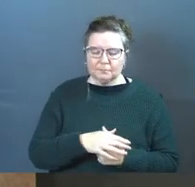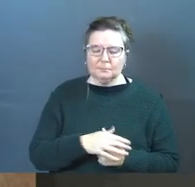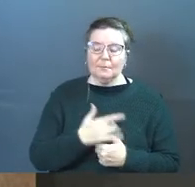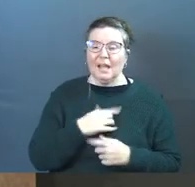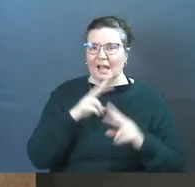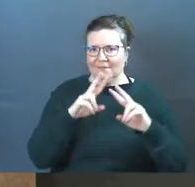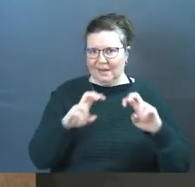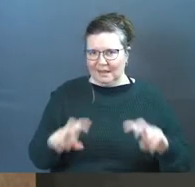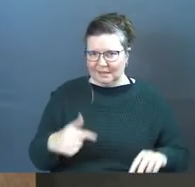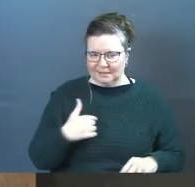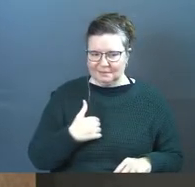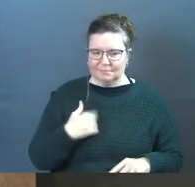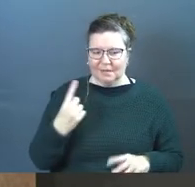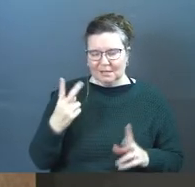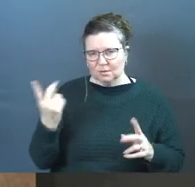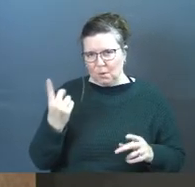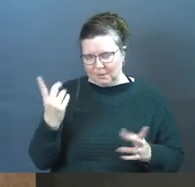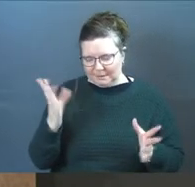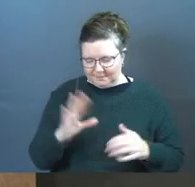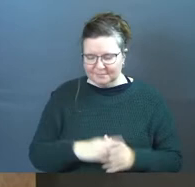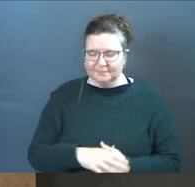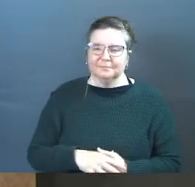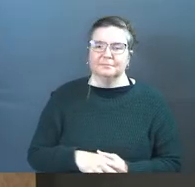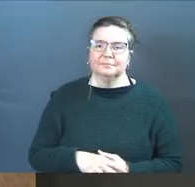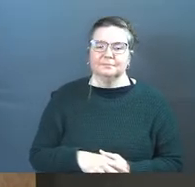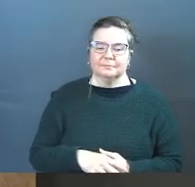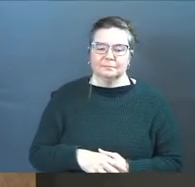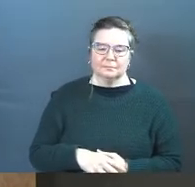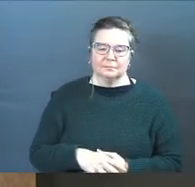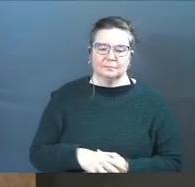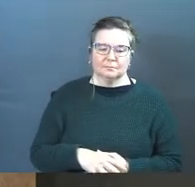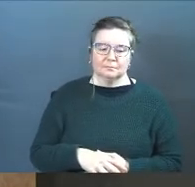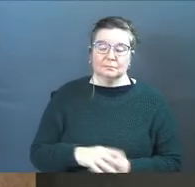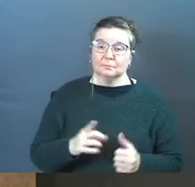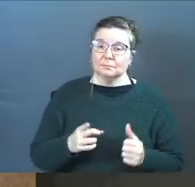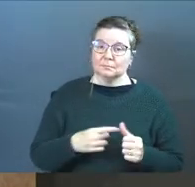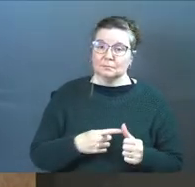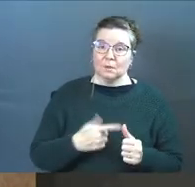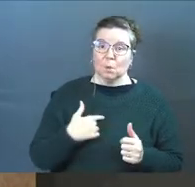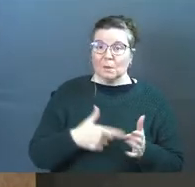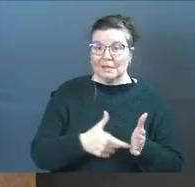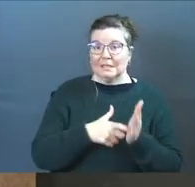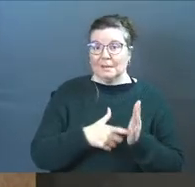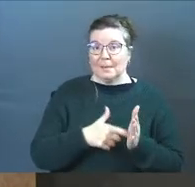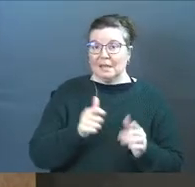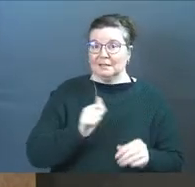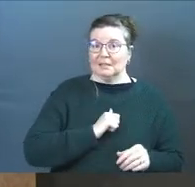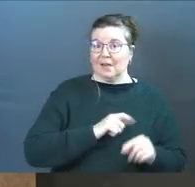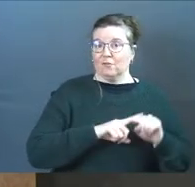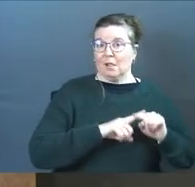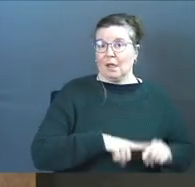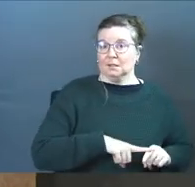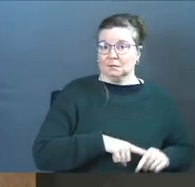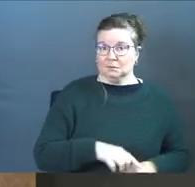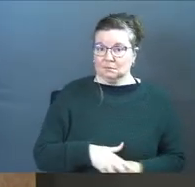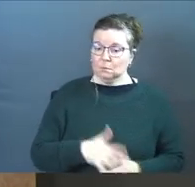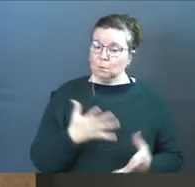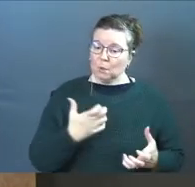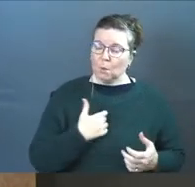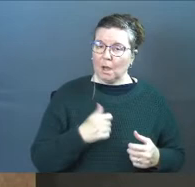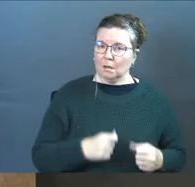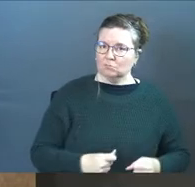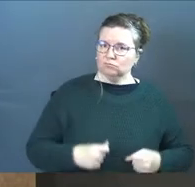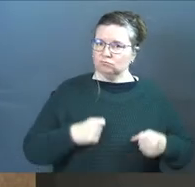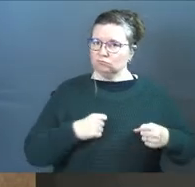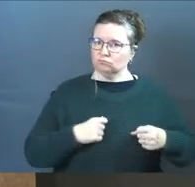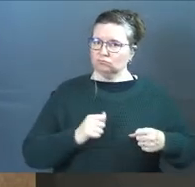I've analyzed this as always here we go number one we demand self-reliance we do want to